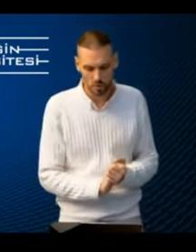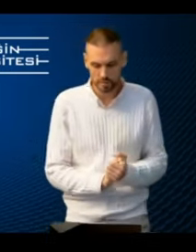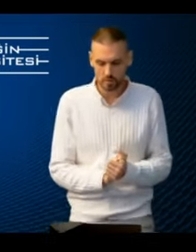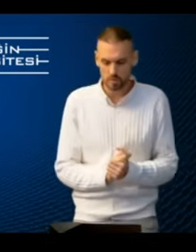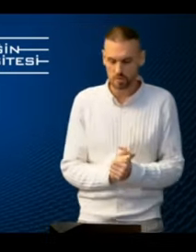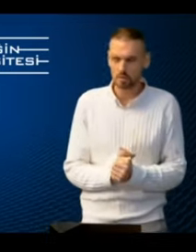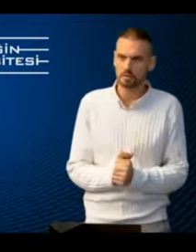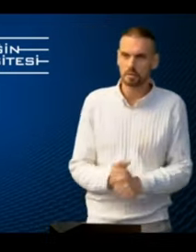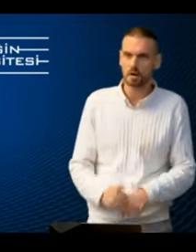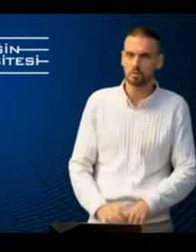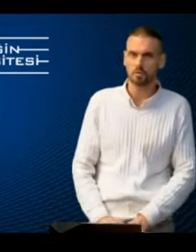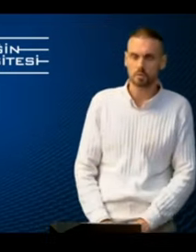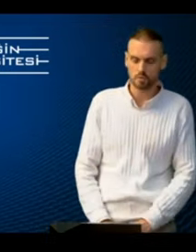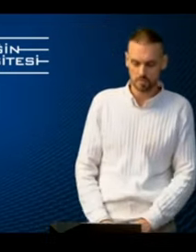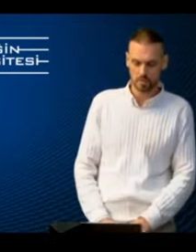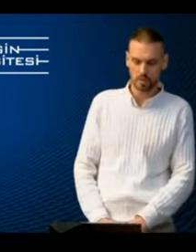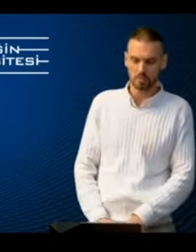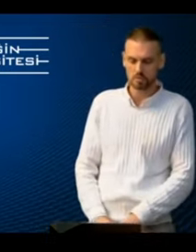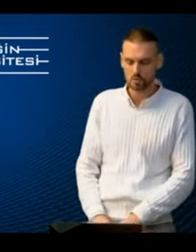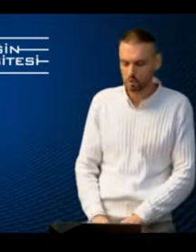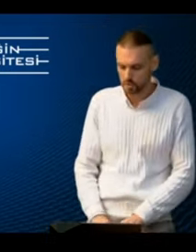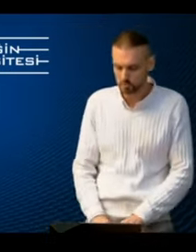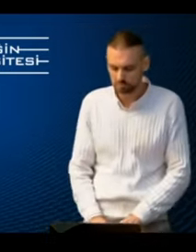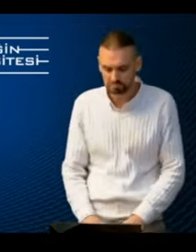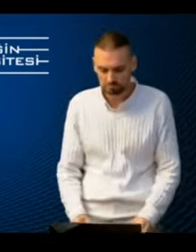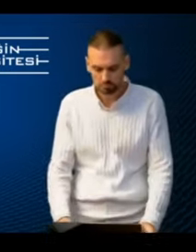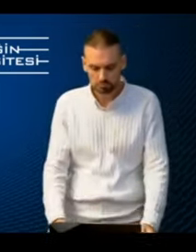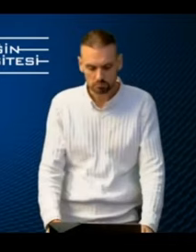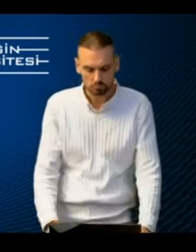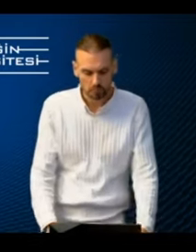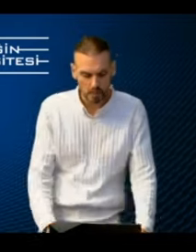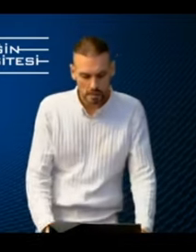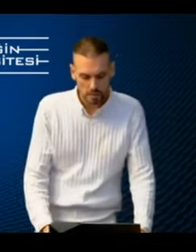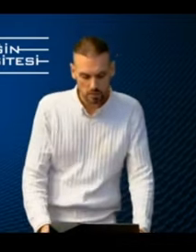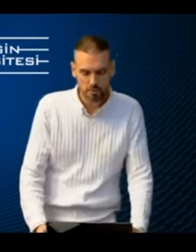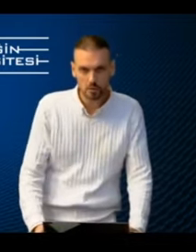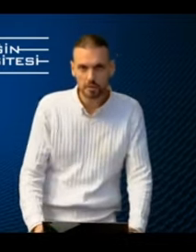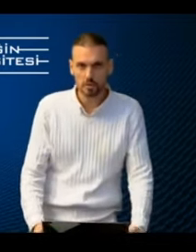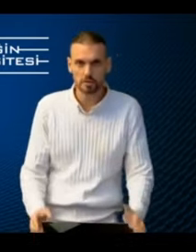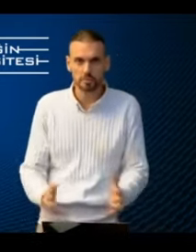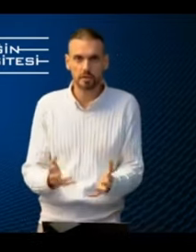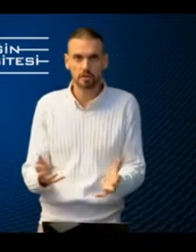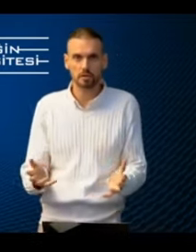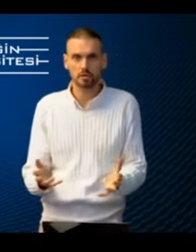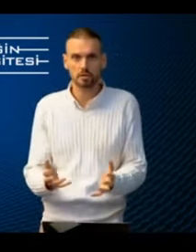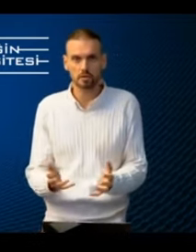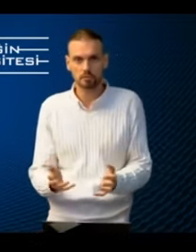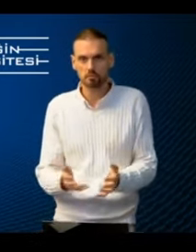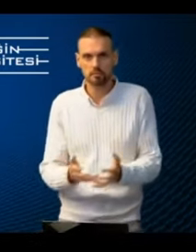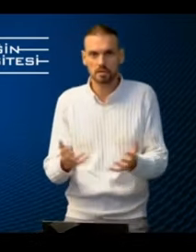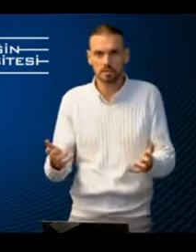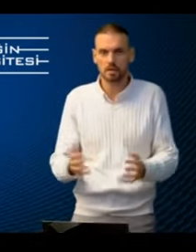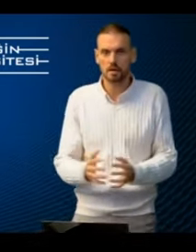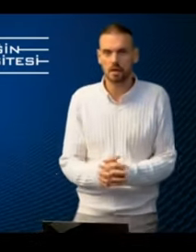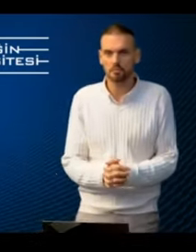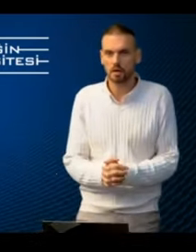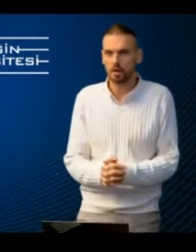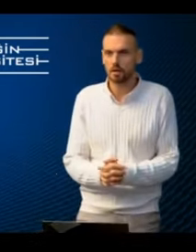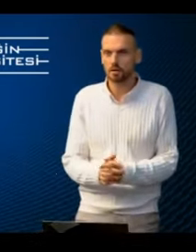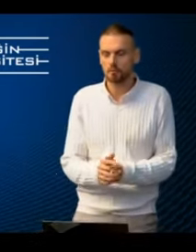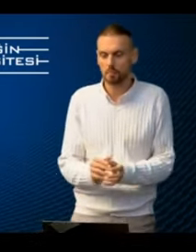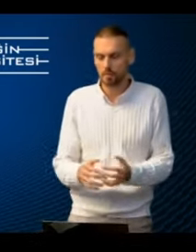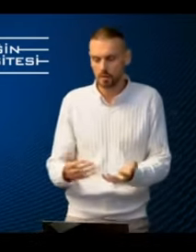of how pedagogically our approach could become stronger. So if you think of a typical learner, let's say,